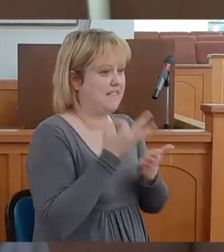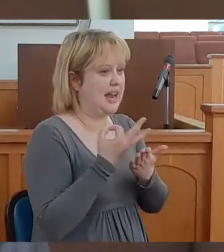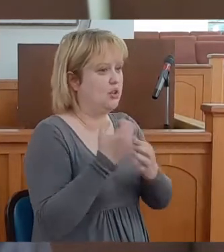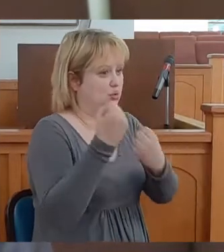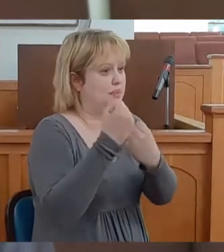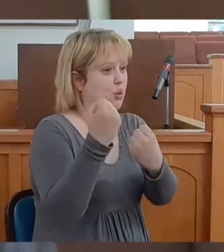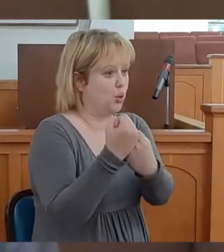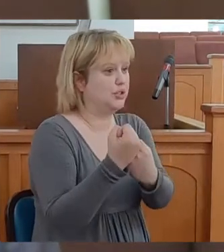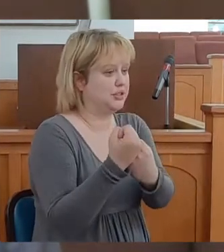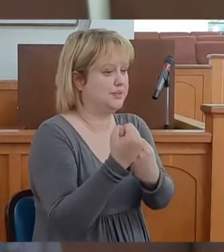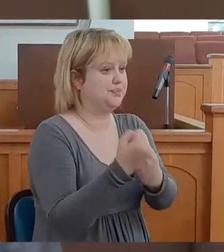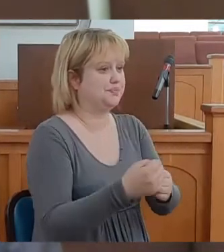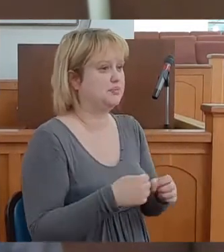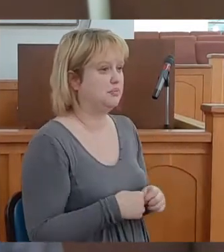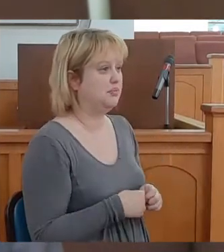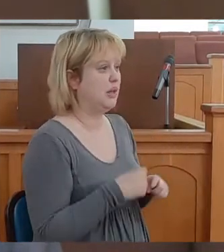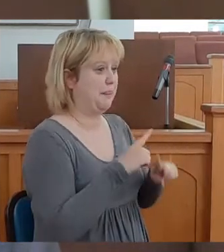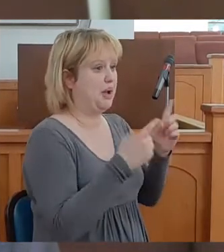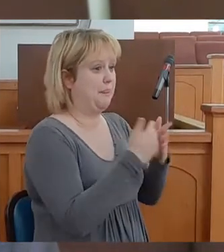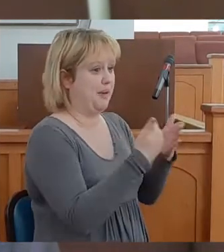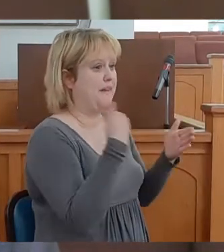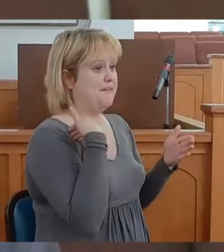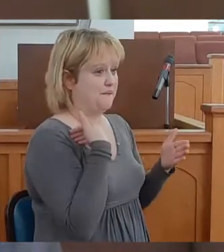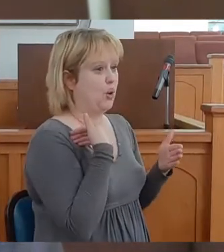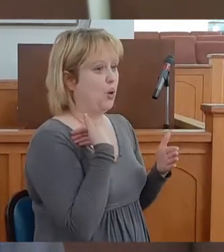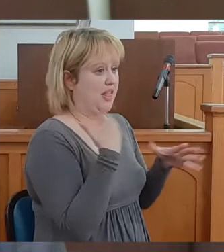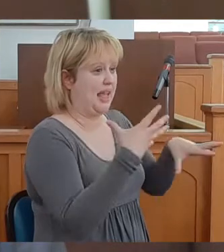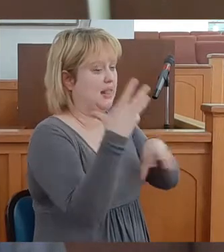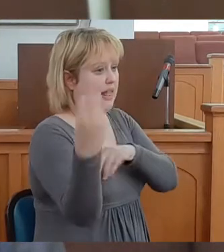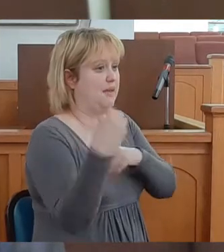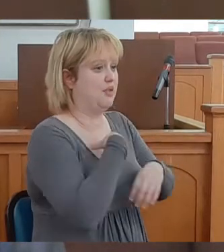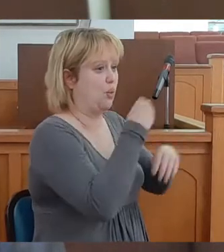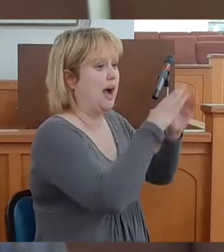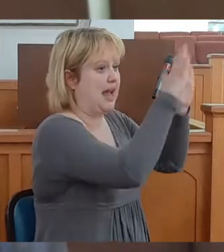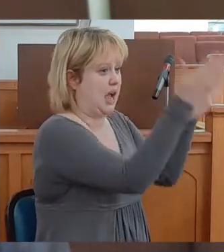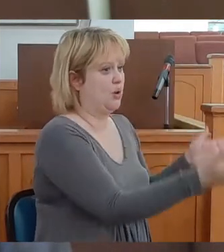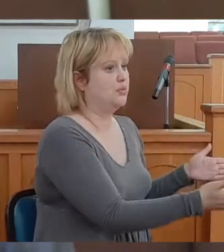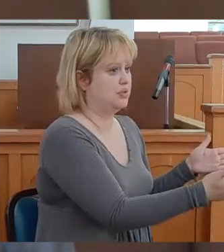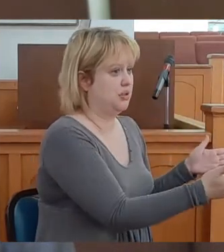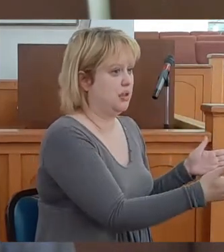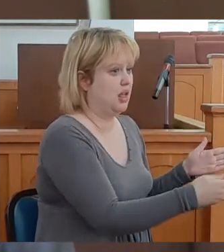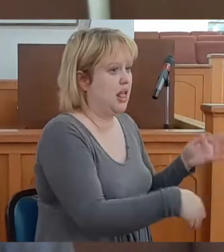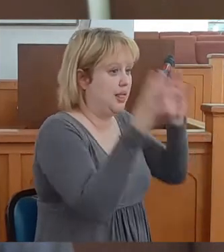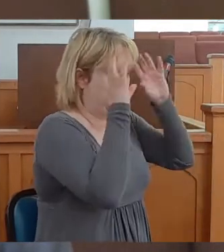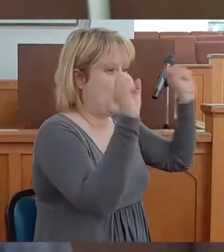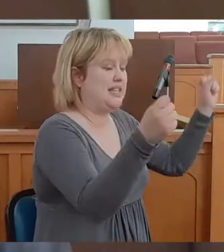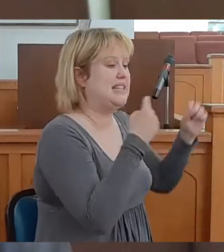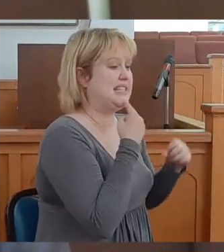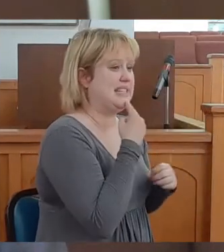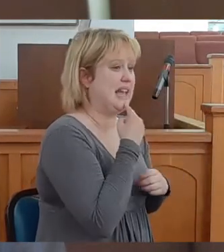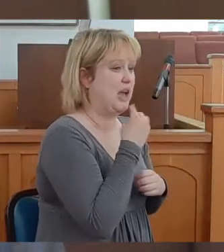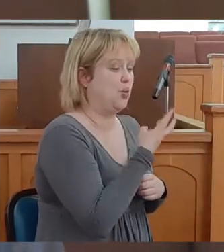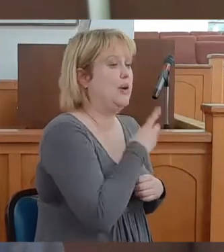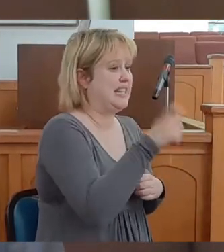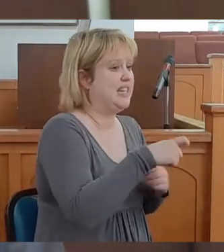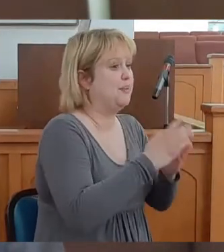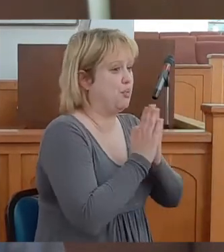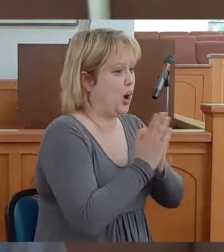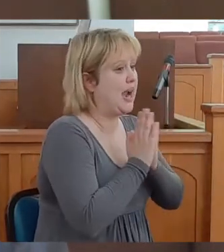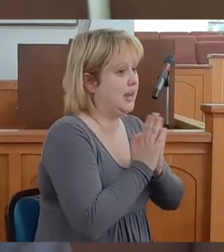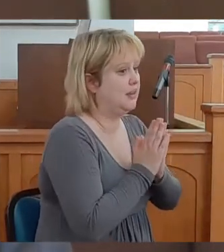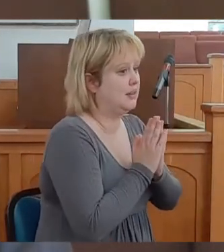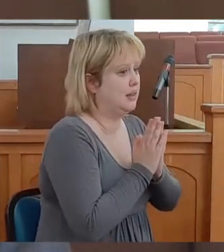support. But before they left the White House, President say we need to pray